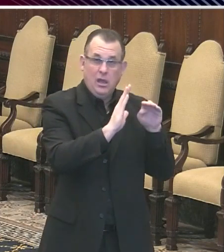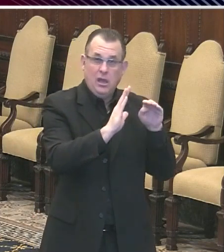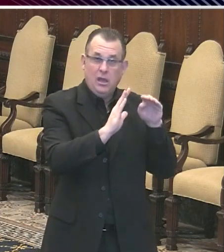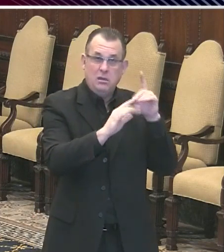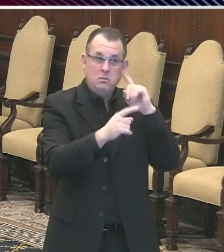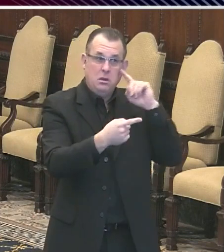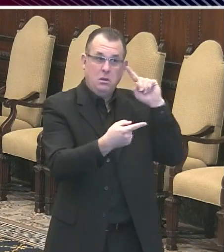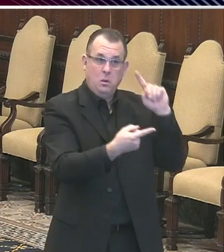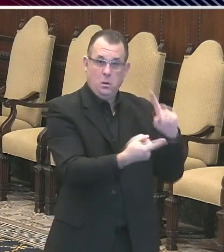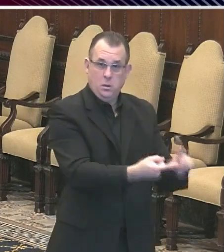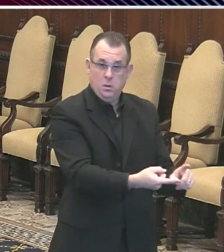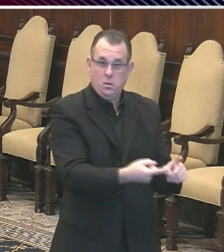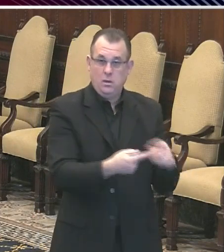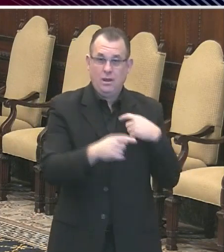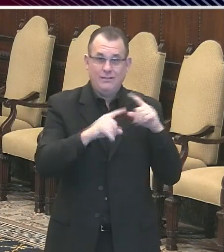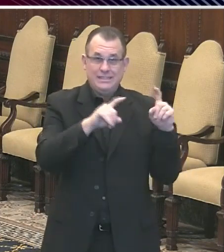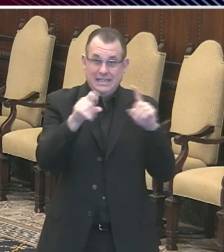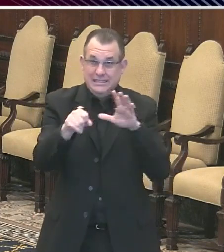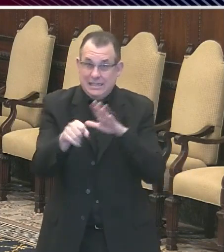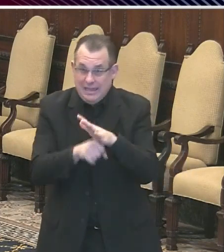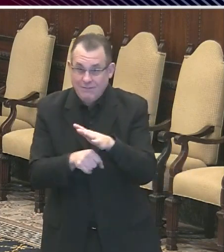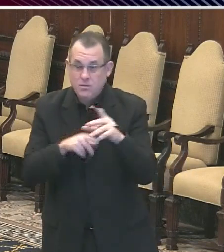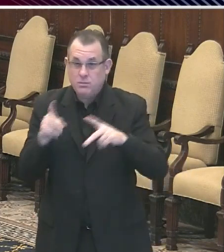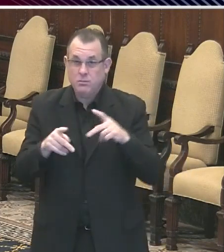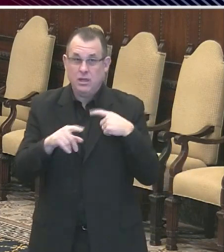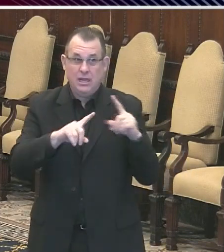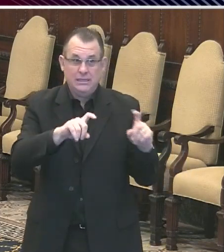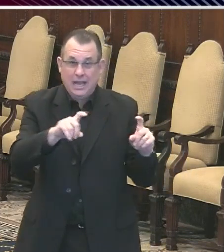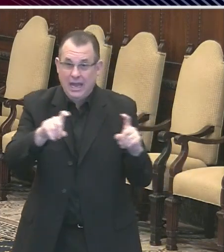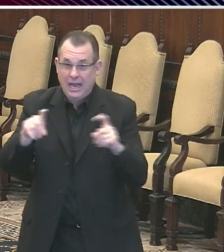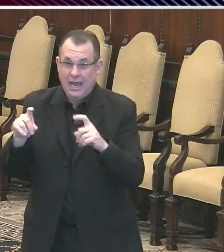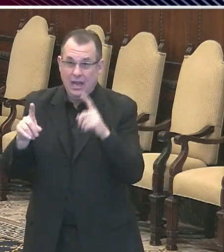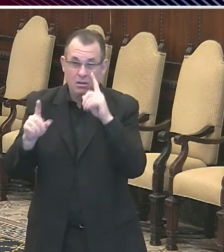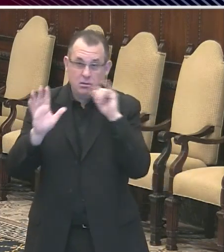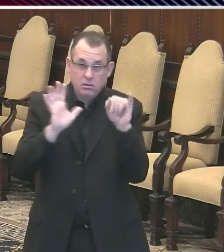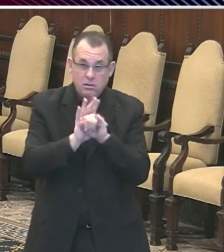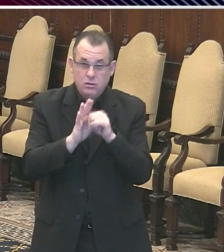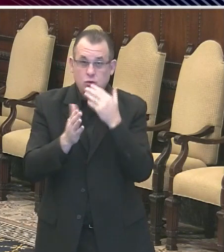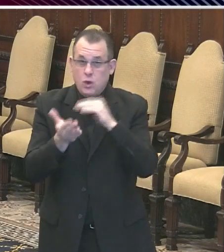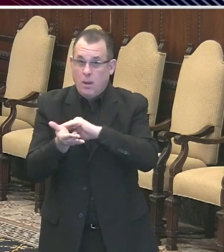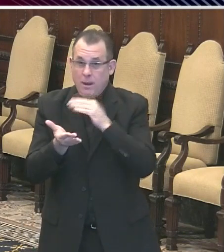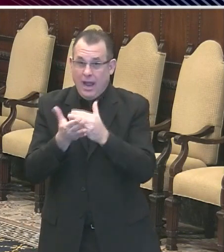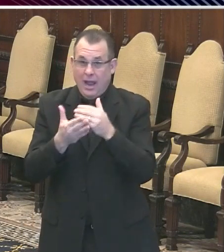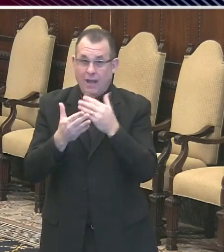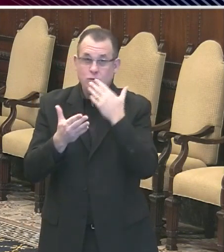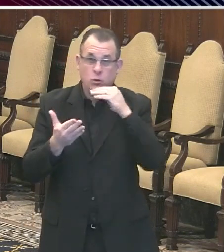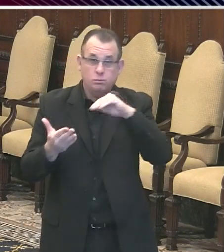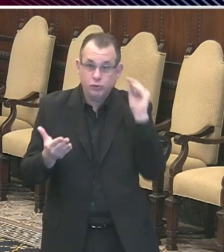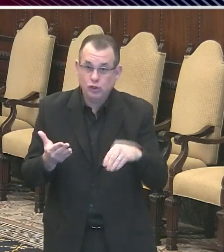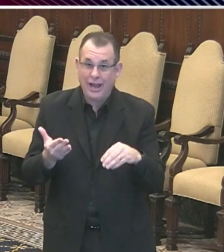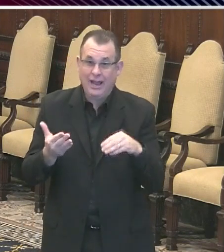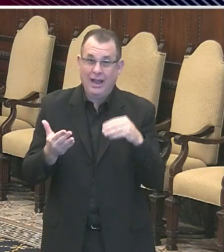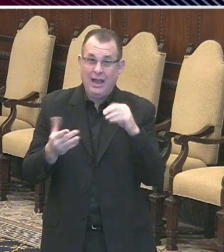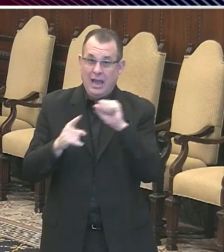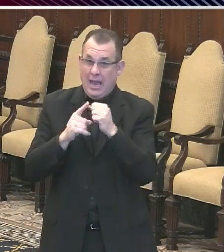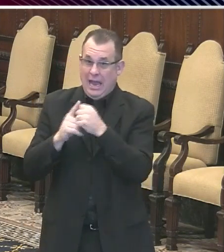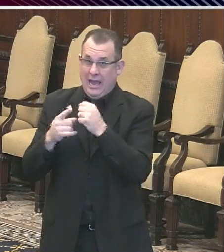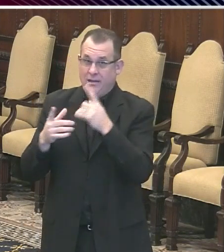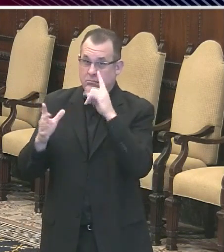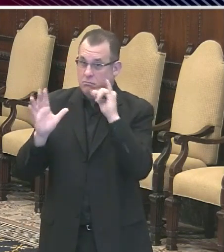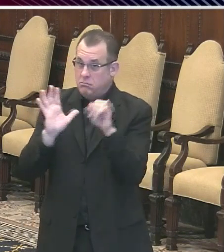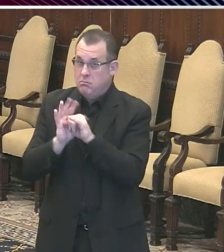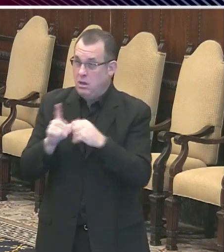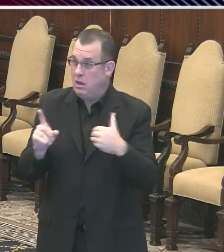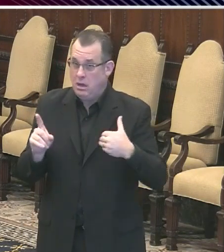test enough people to where we feel like we're identifying a good percentage of the cases, not to get them all, but a good percentage of them. And we're going to have to have enough